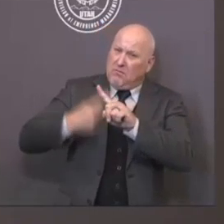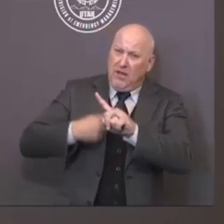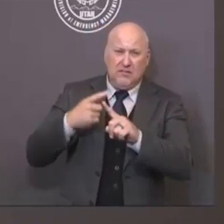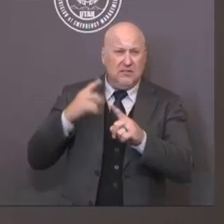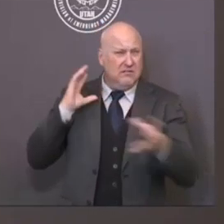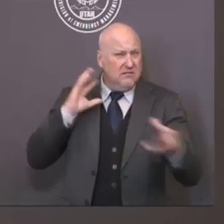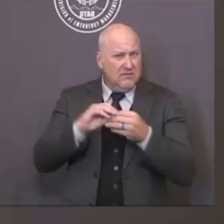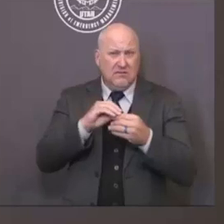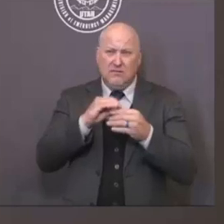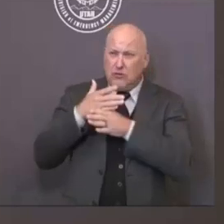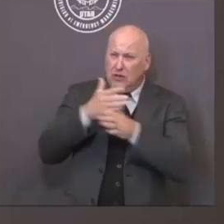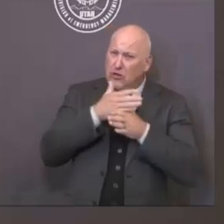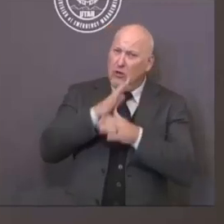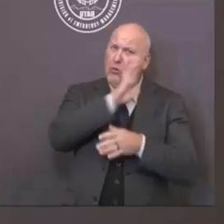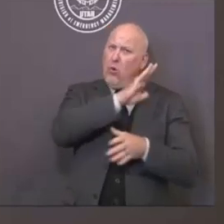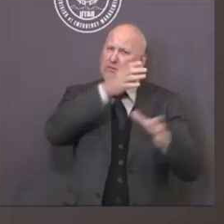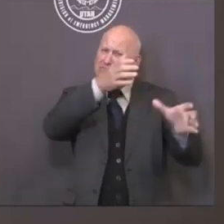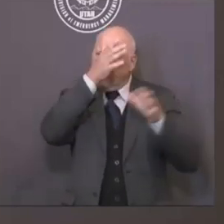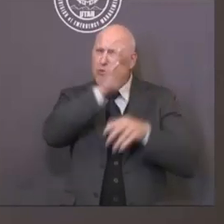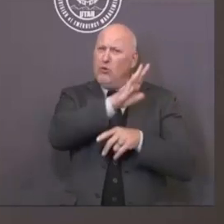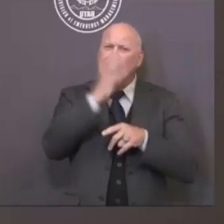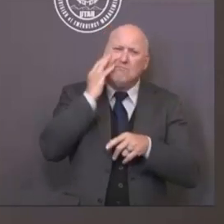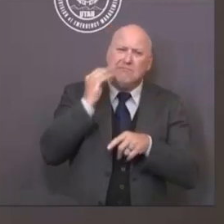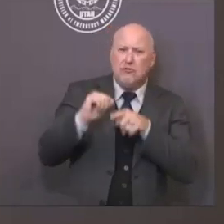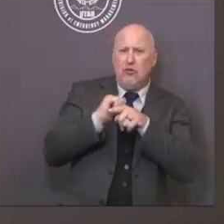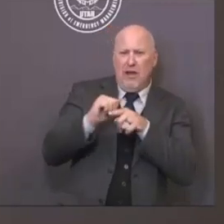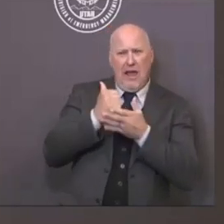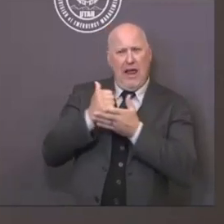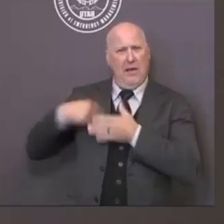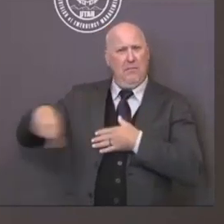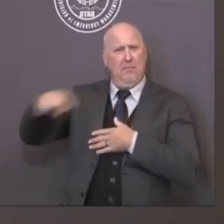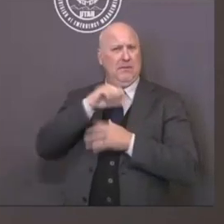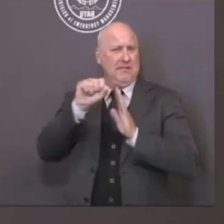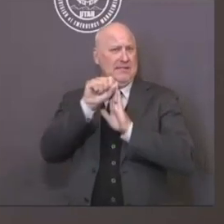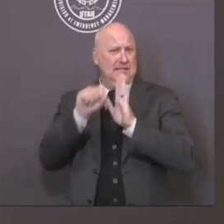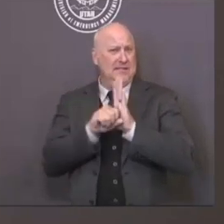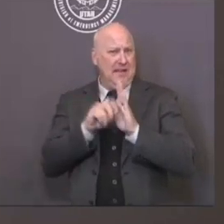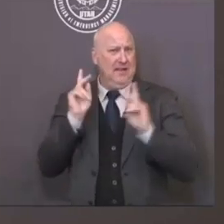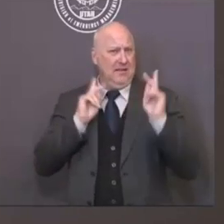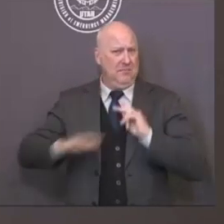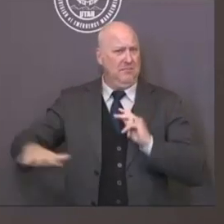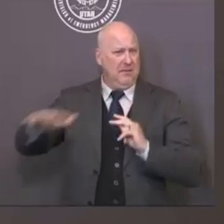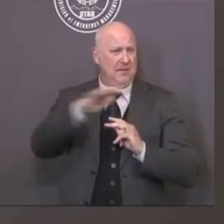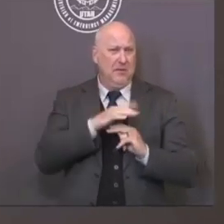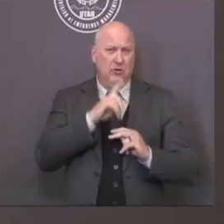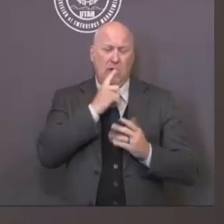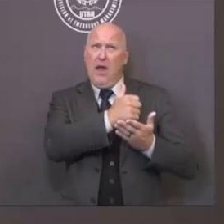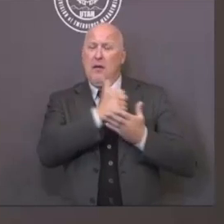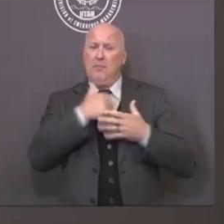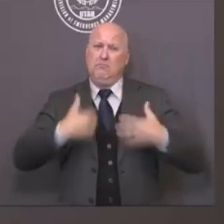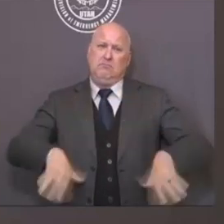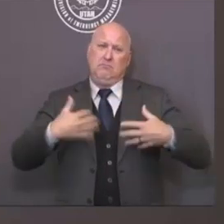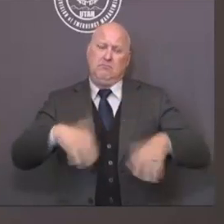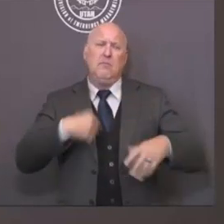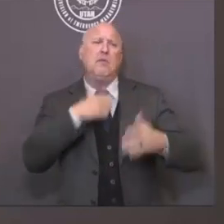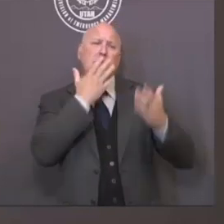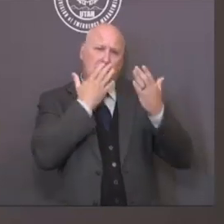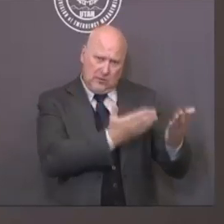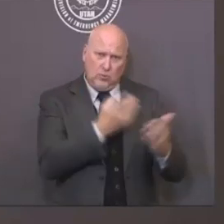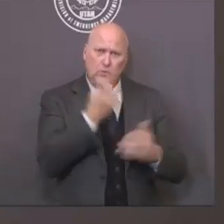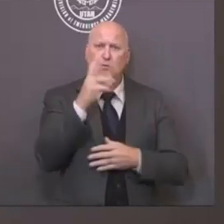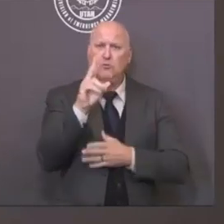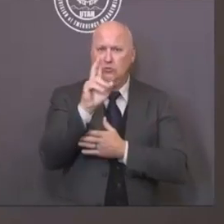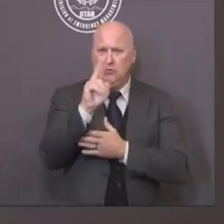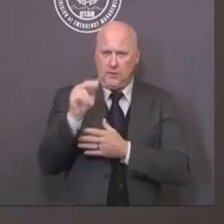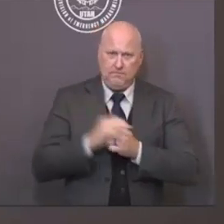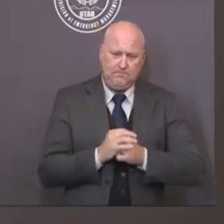I think your expertise has really helped with our unified command as we've worked together to try to bring all stakeholders together